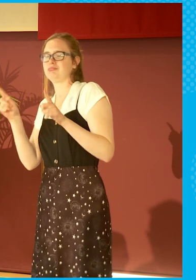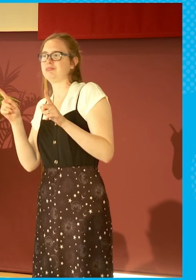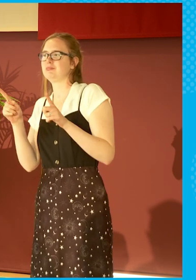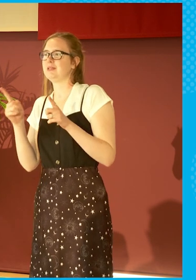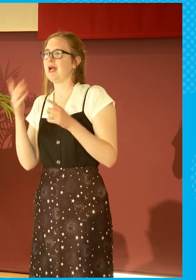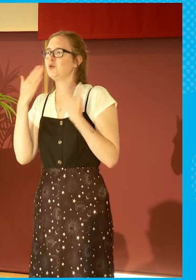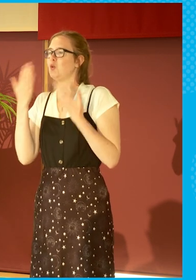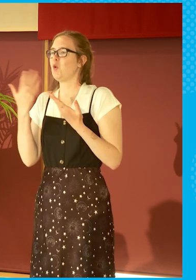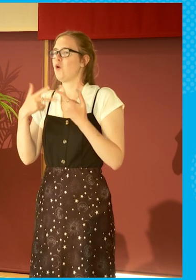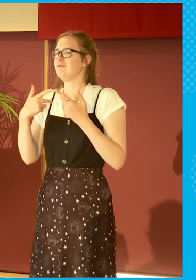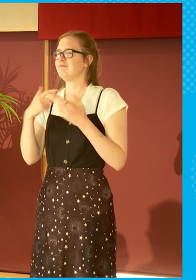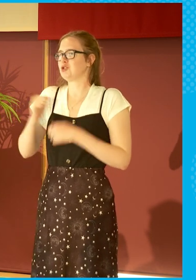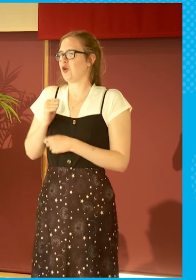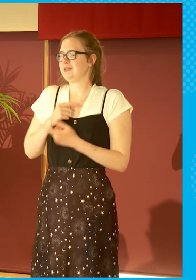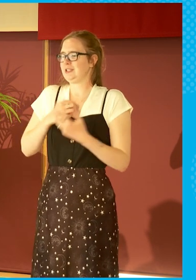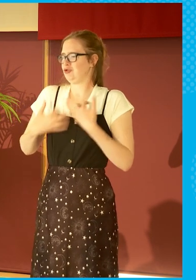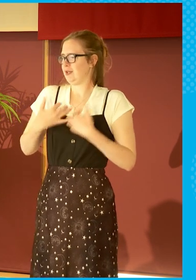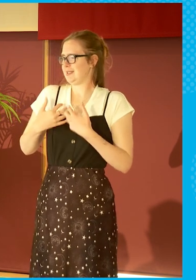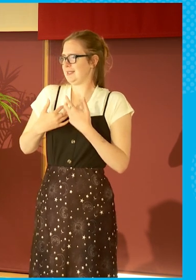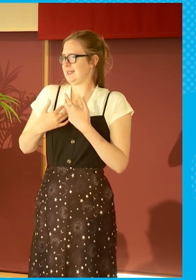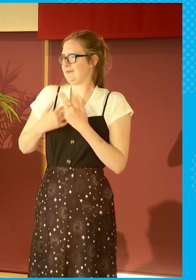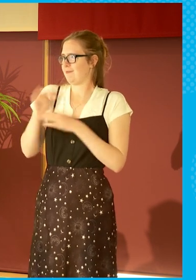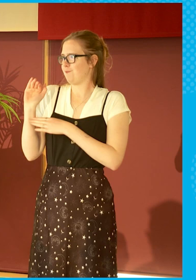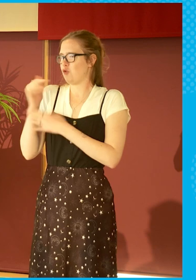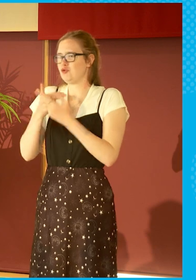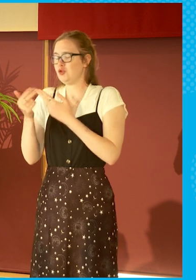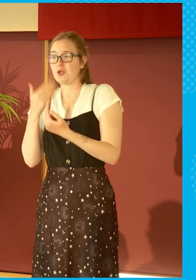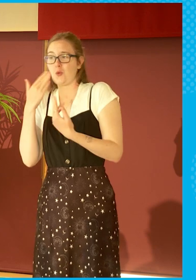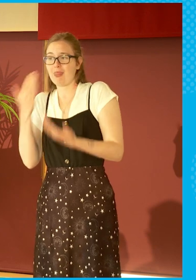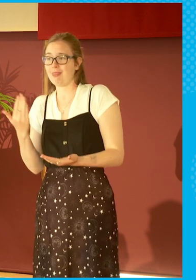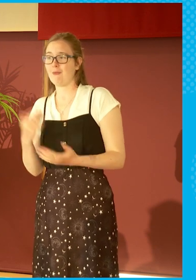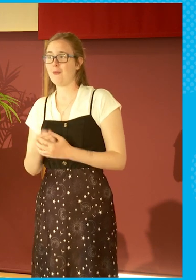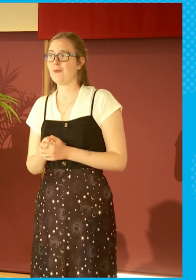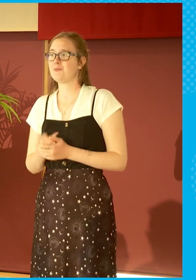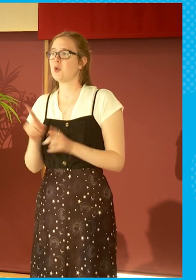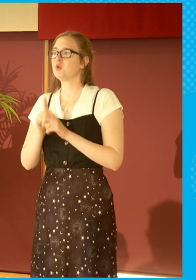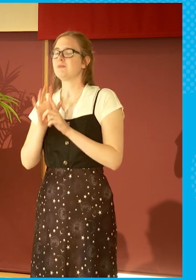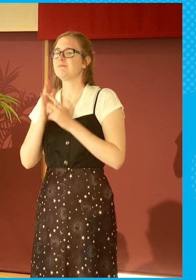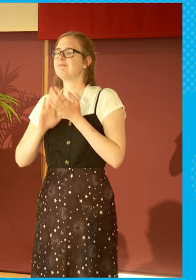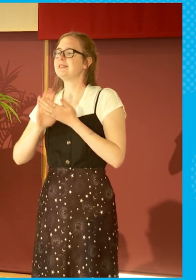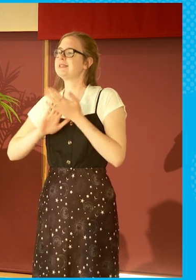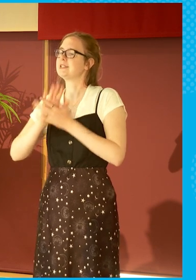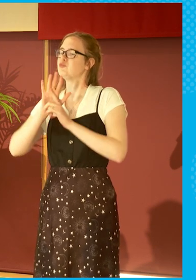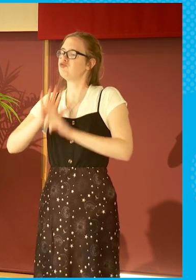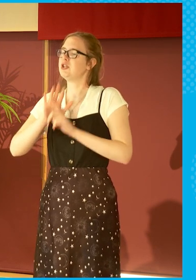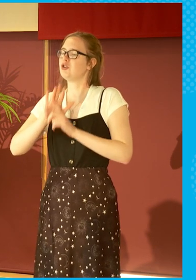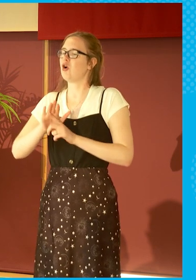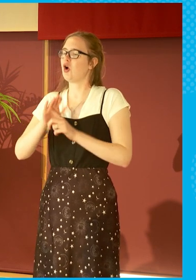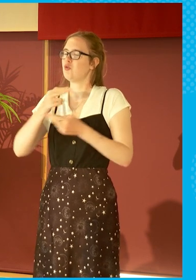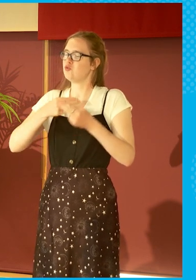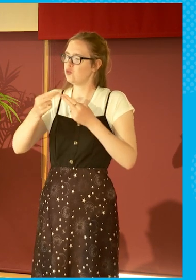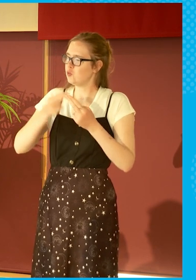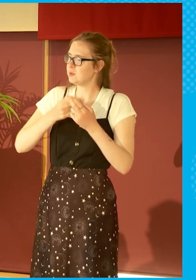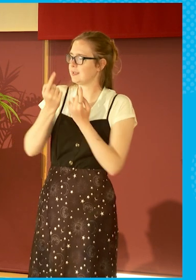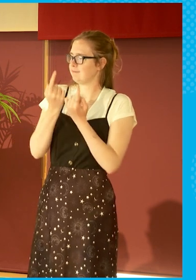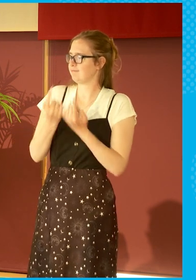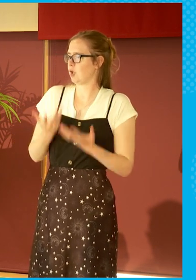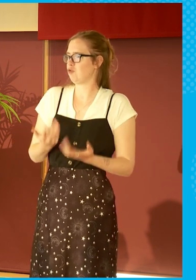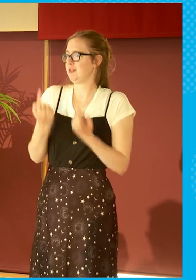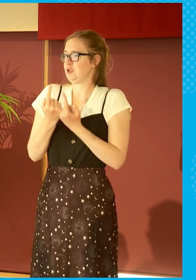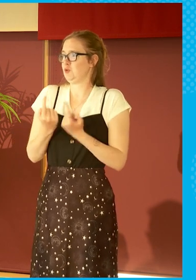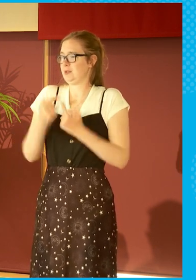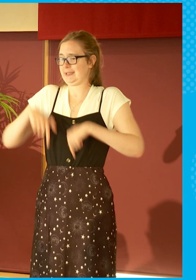sure, frankly. And I think what that means is that there's an even greater pressure on news and current affairs within broadcasting in Scotland